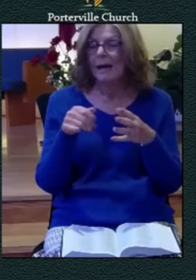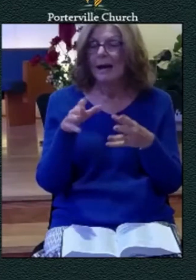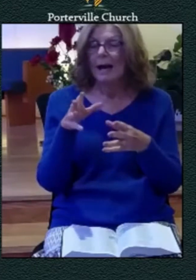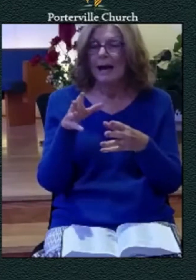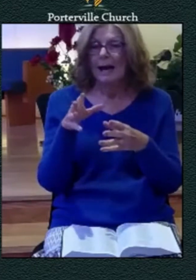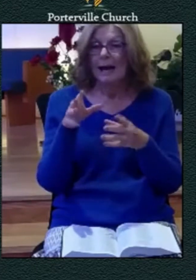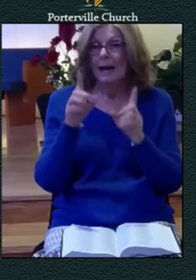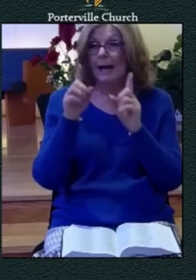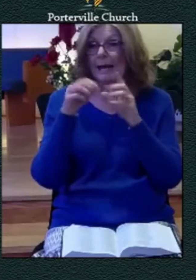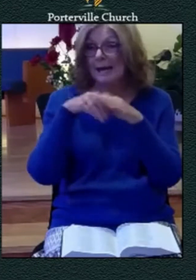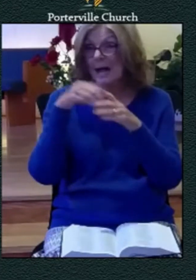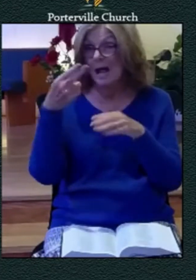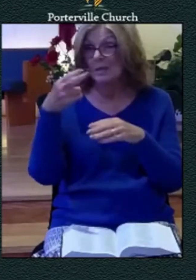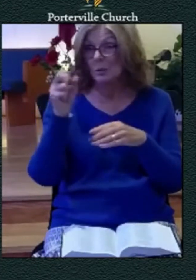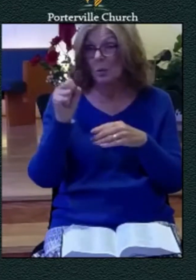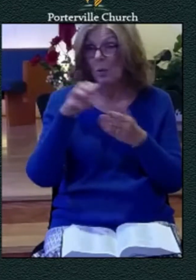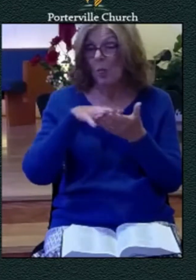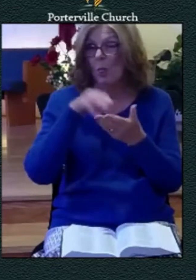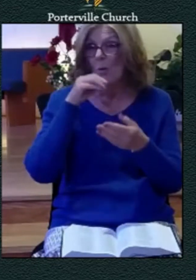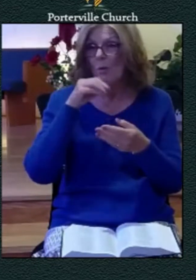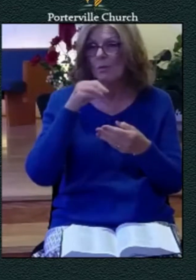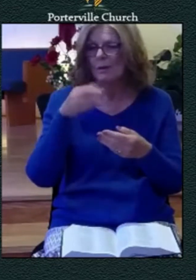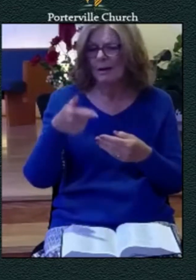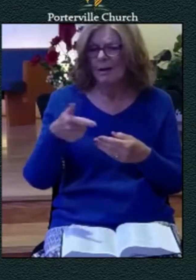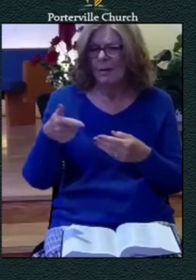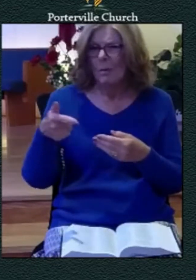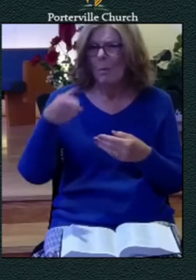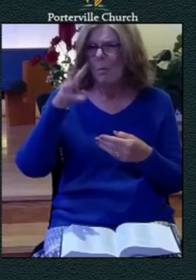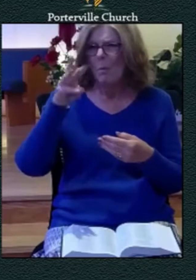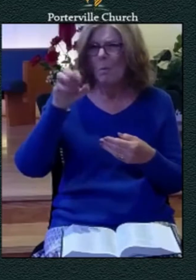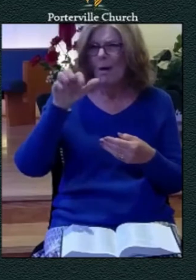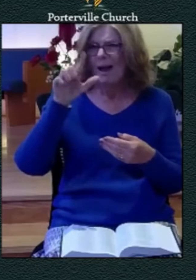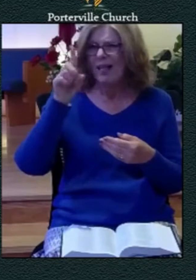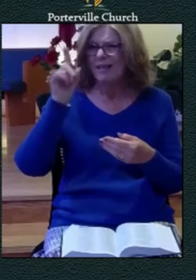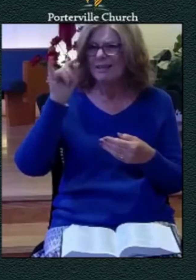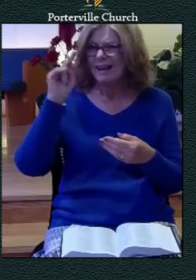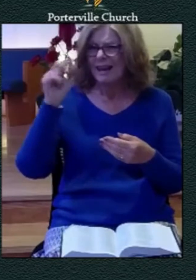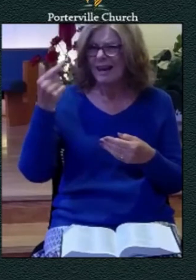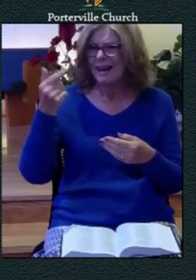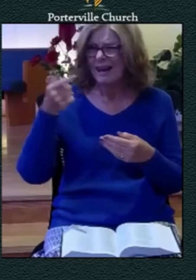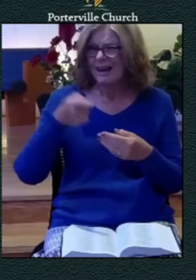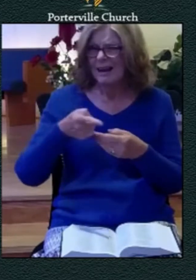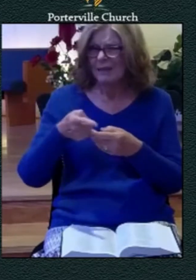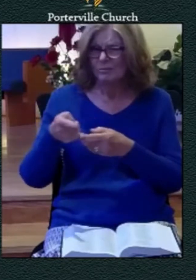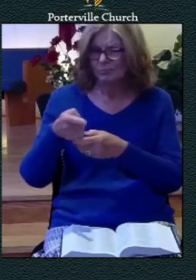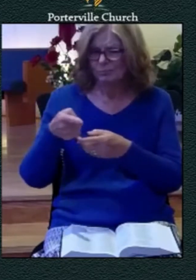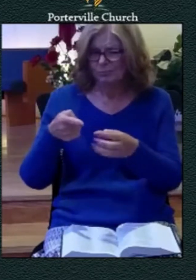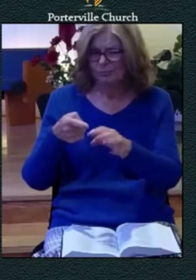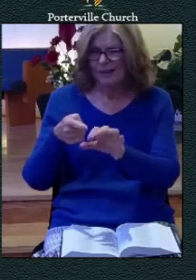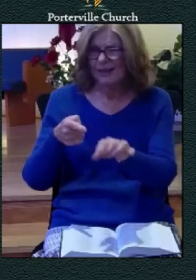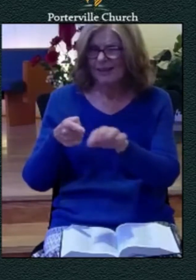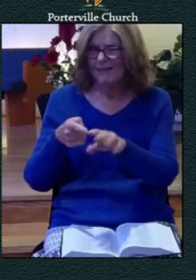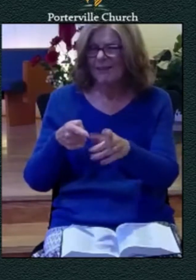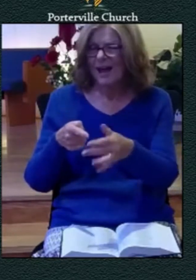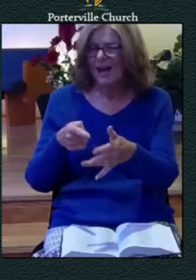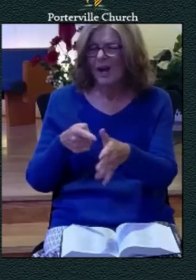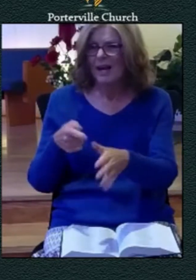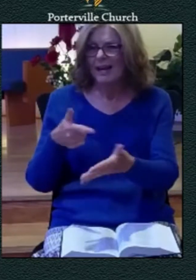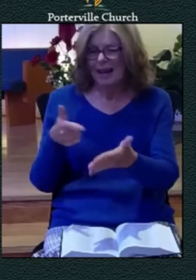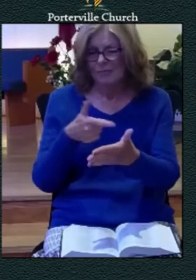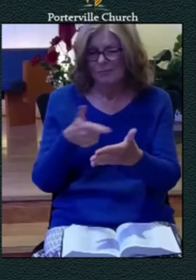and uh we used to mig welders they're they're quite a bit easier to weld than than with an arc welder um